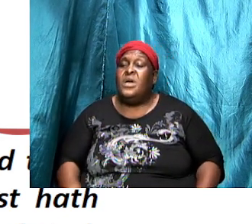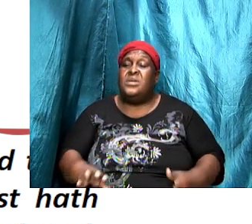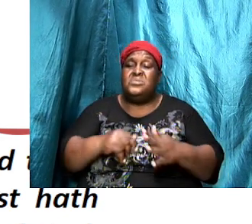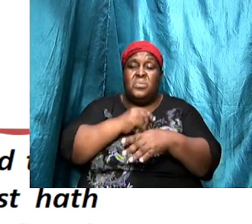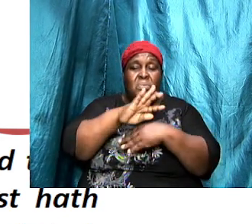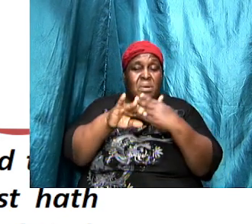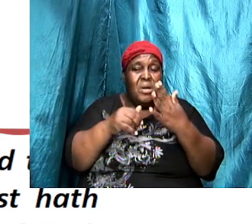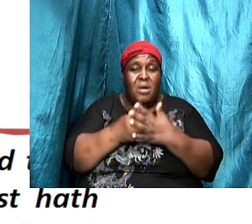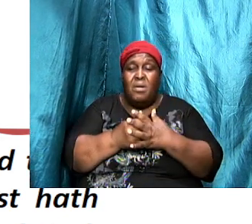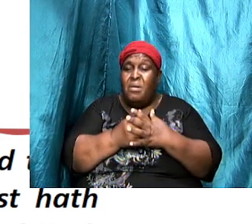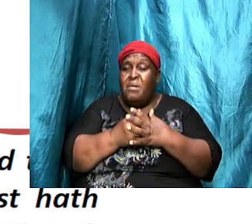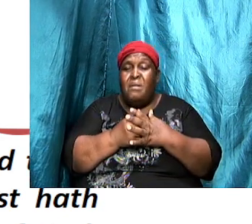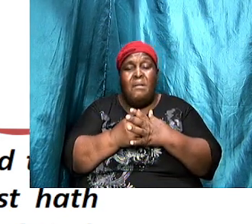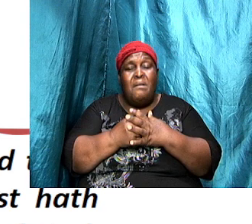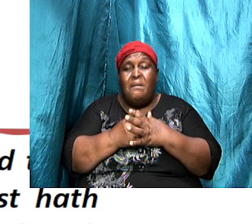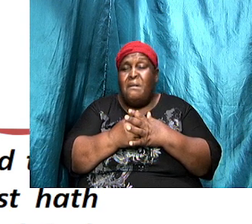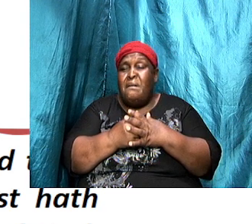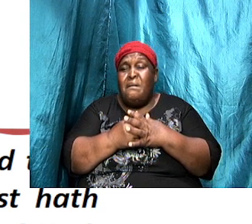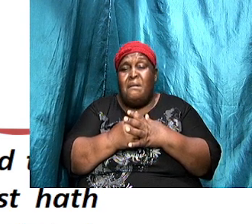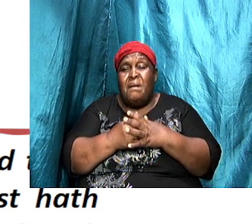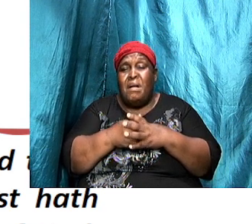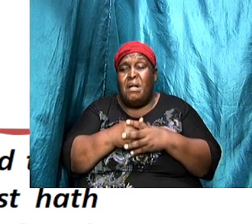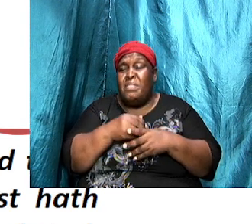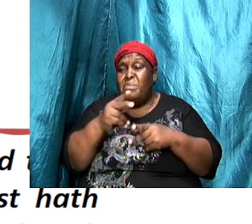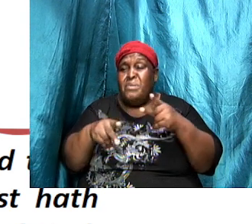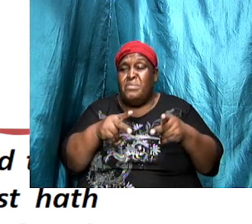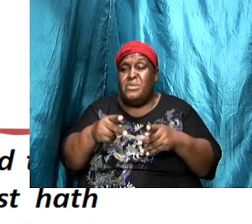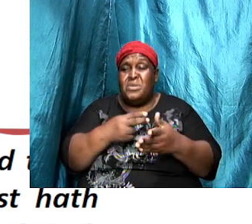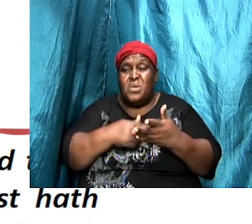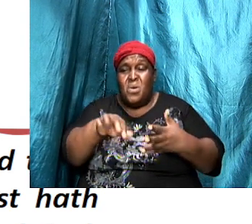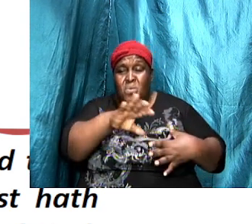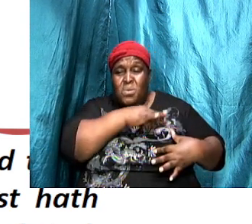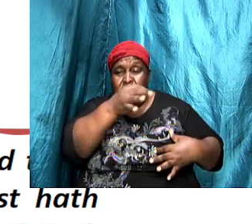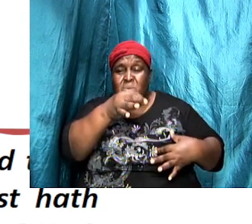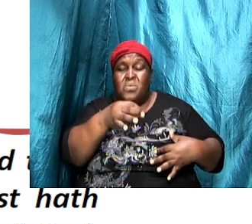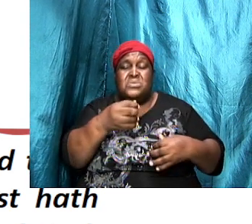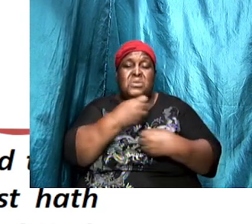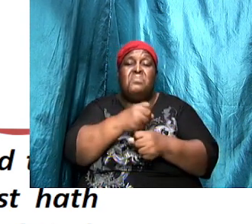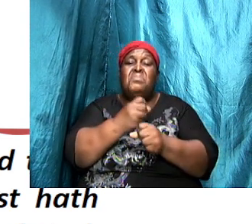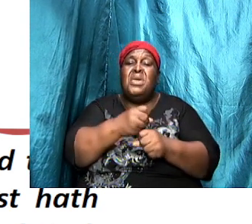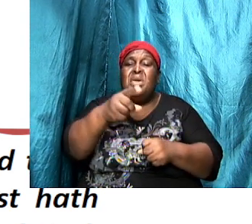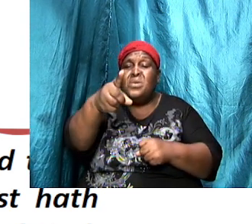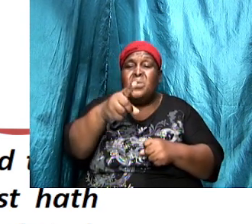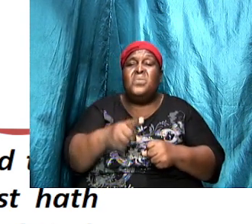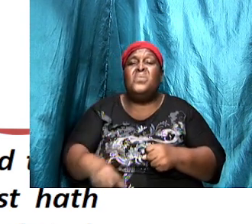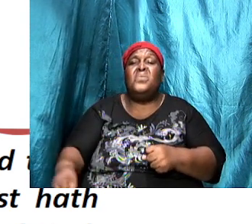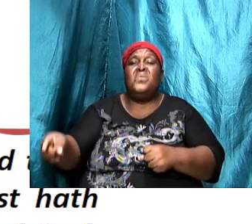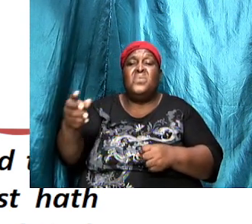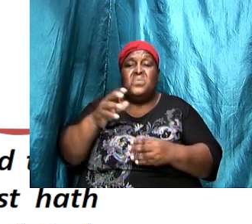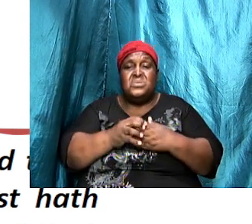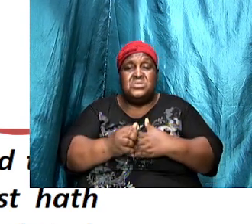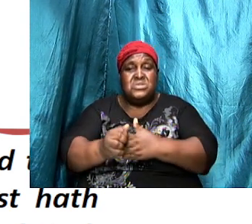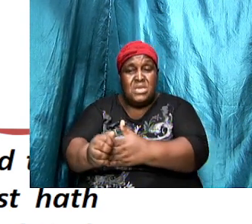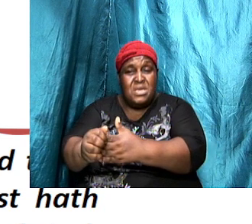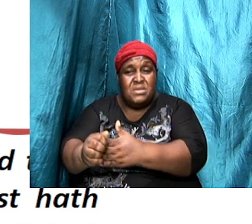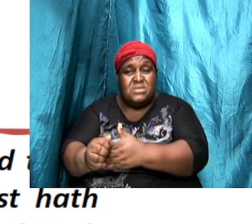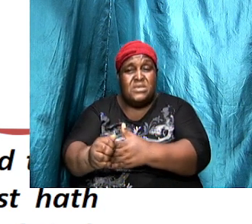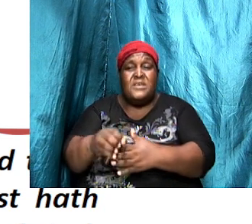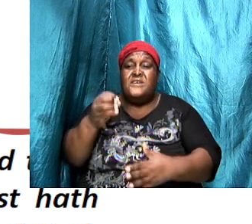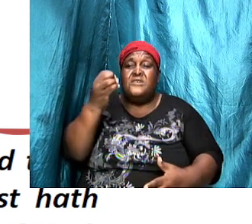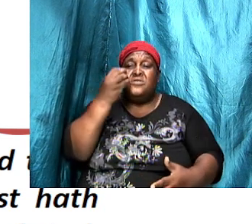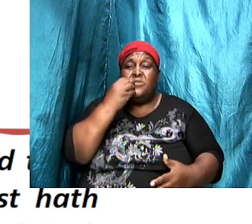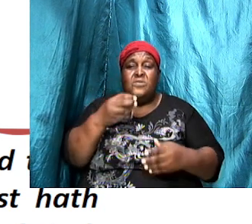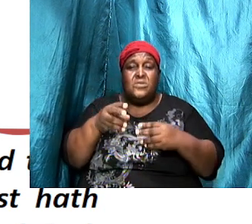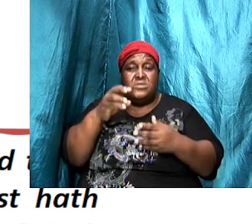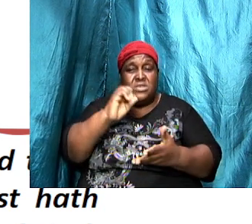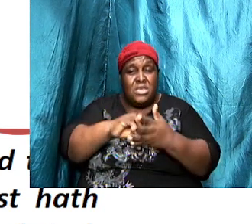all the flock over which the Holy Ghost hath made you overseers to feed the church of God which he hath